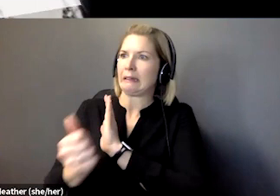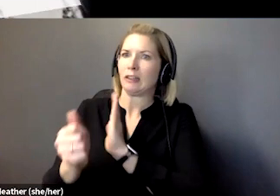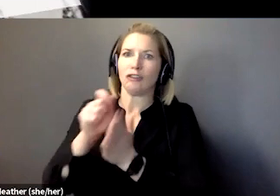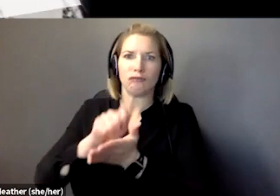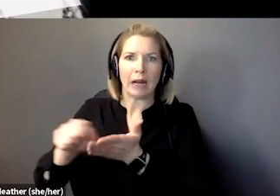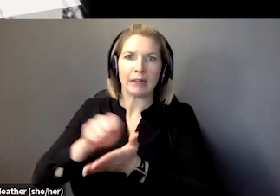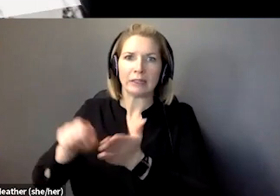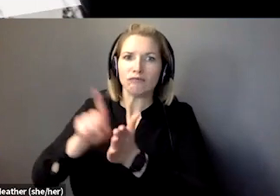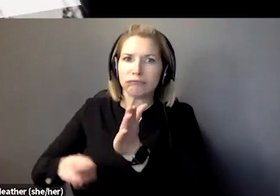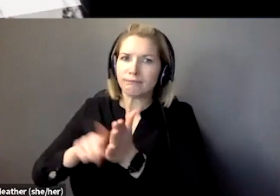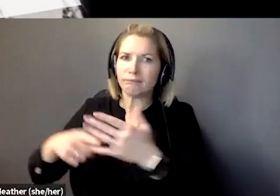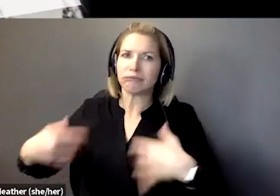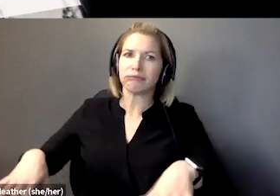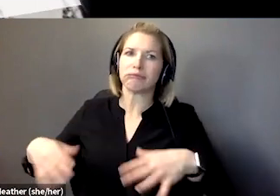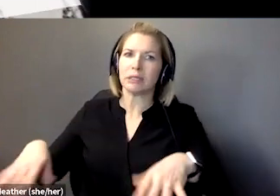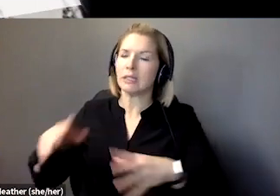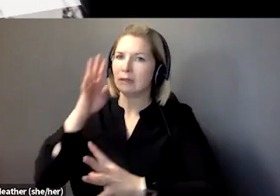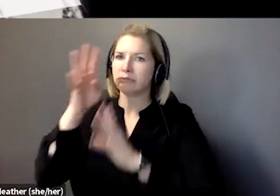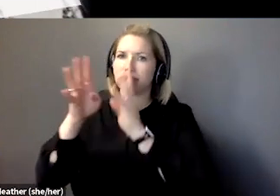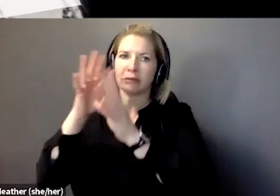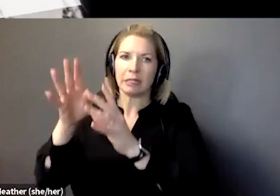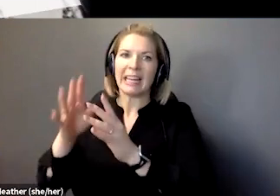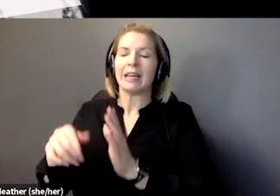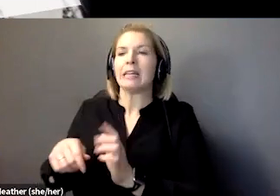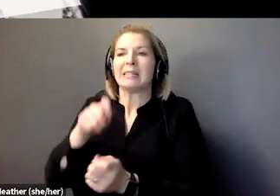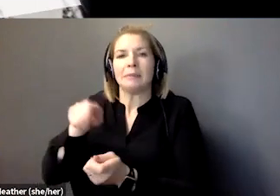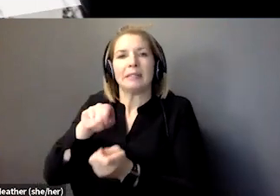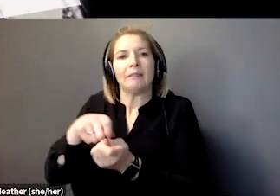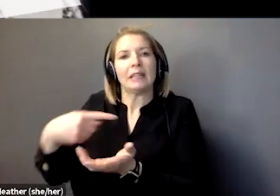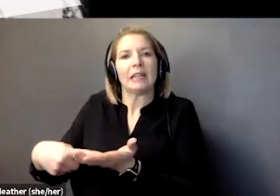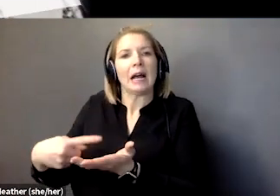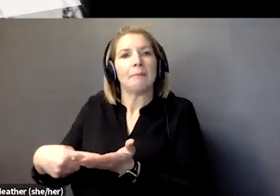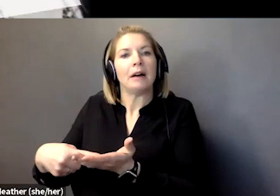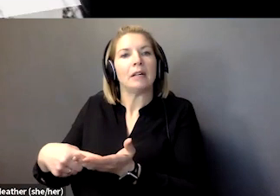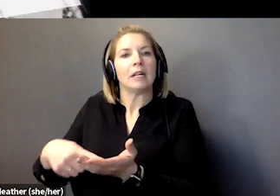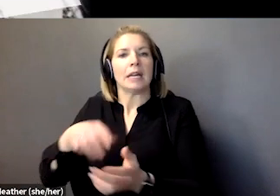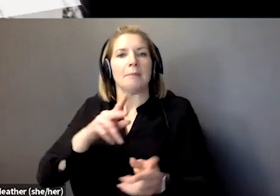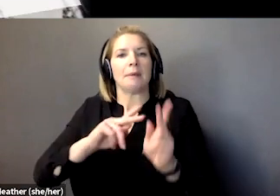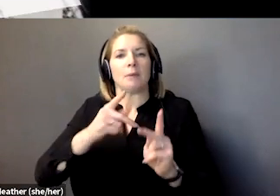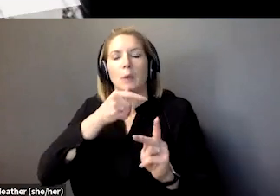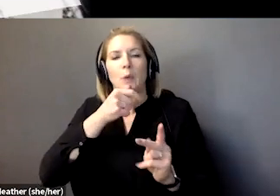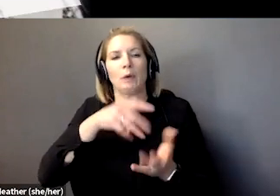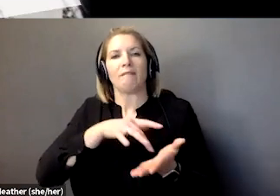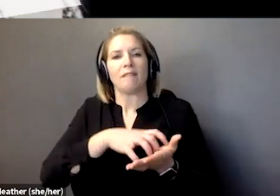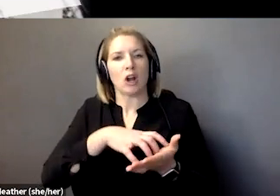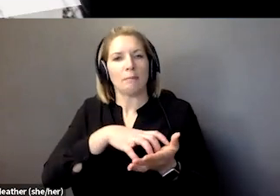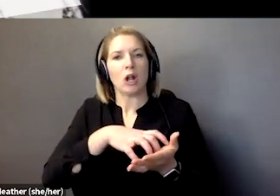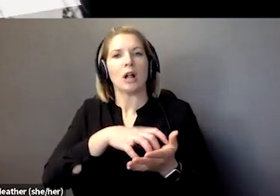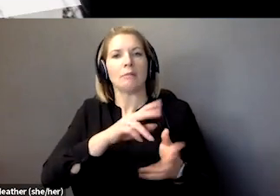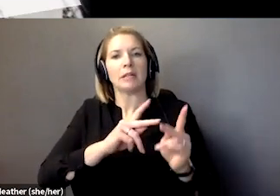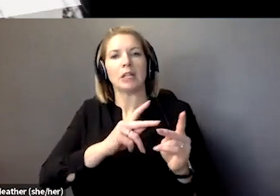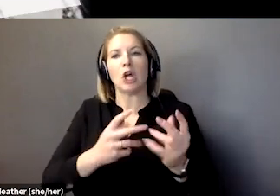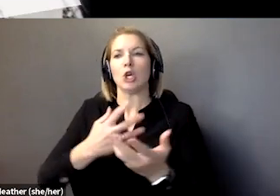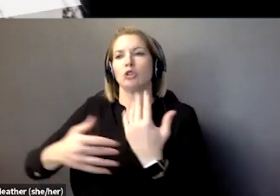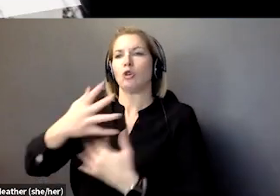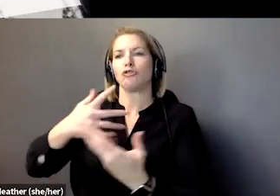Dr. creation of psychiatry, social international new social social integration,